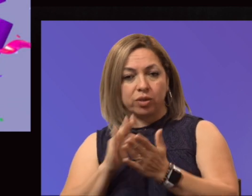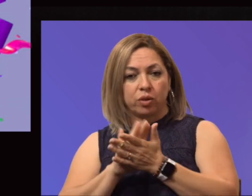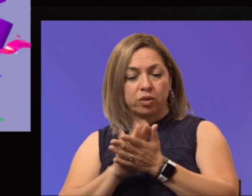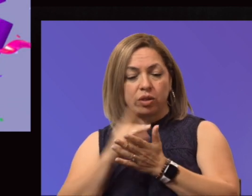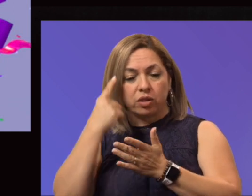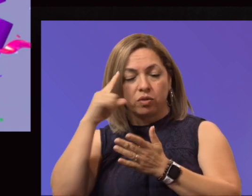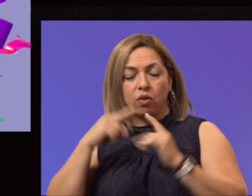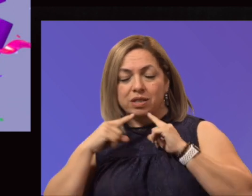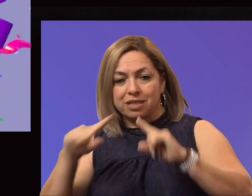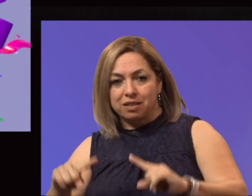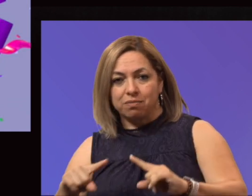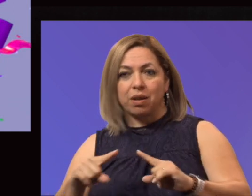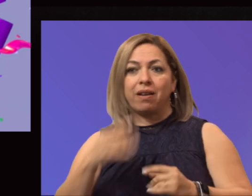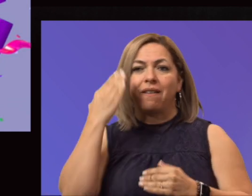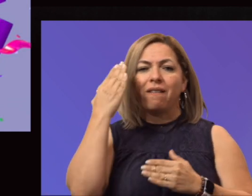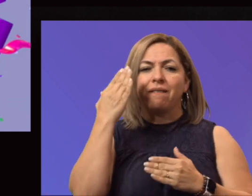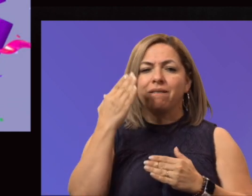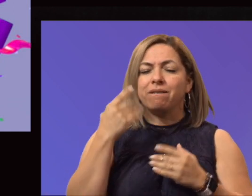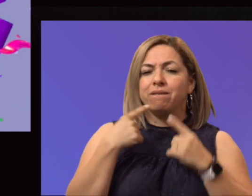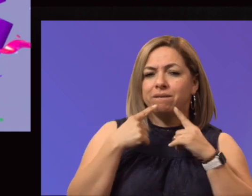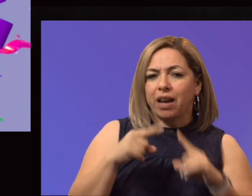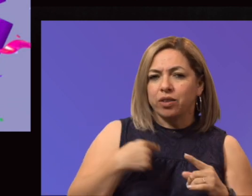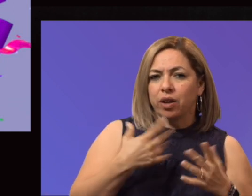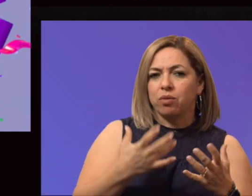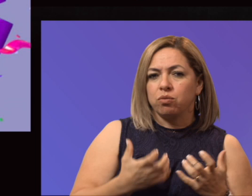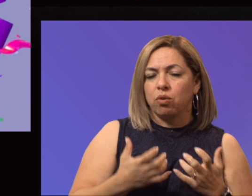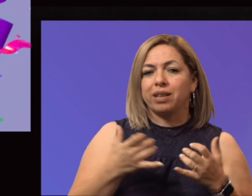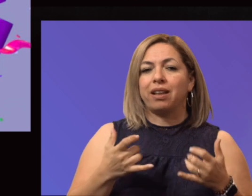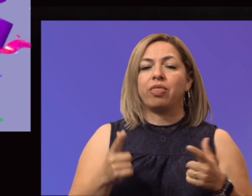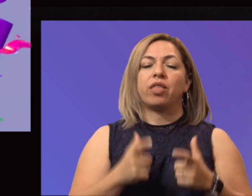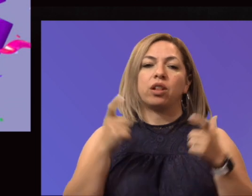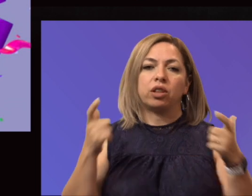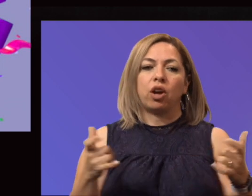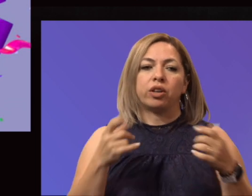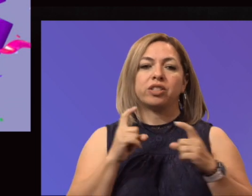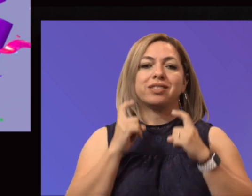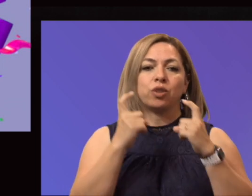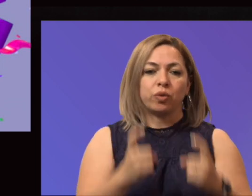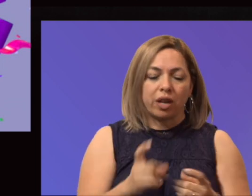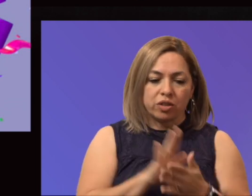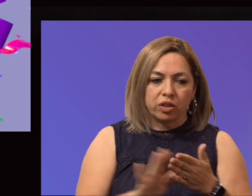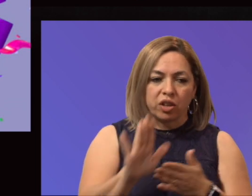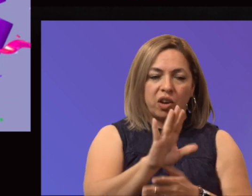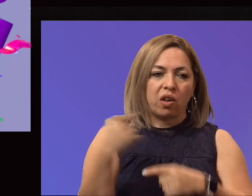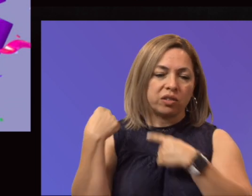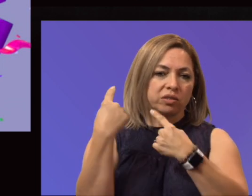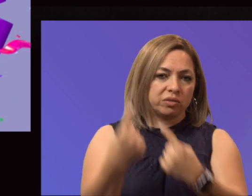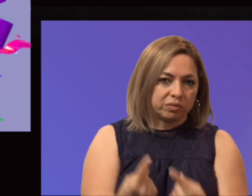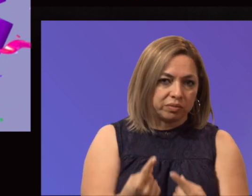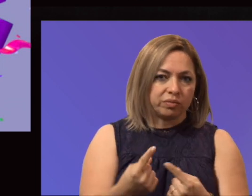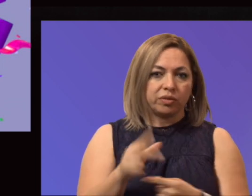obviously recognize the largest donation that the college has ever received. We received a $30 million